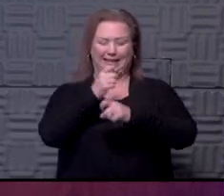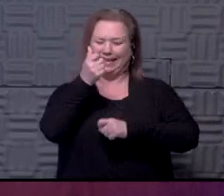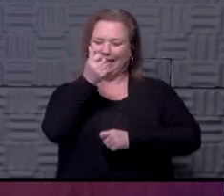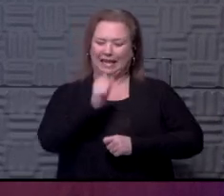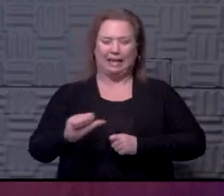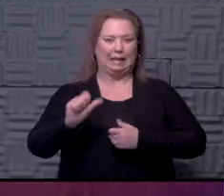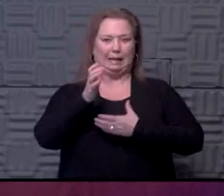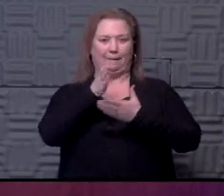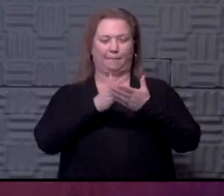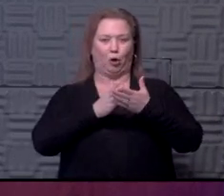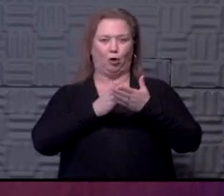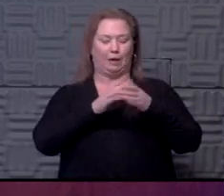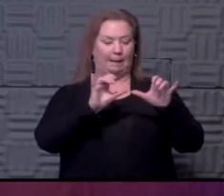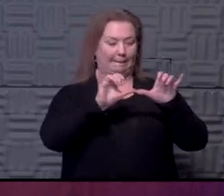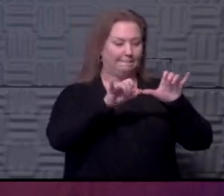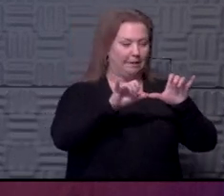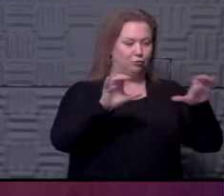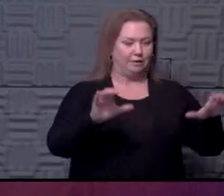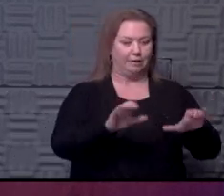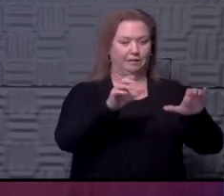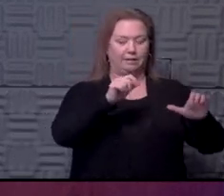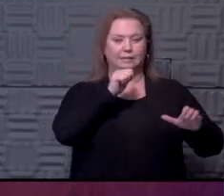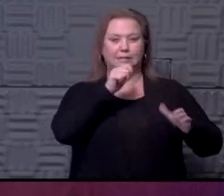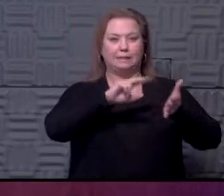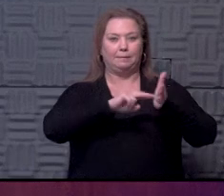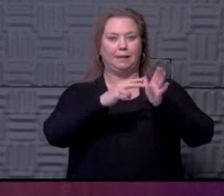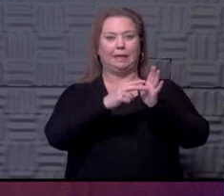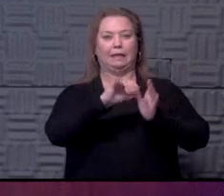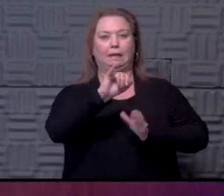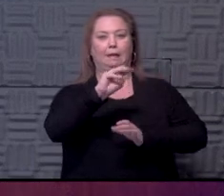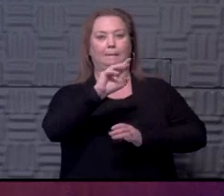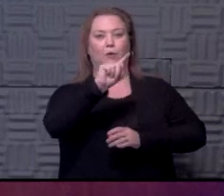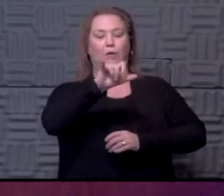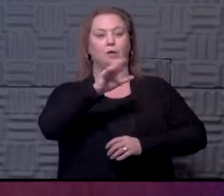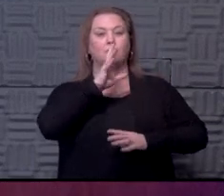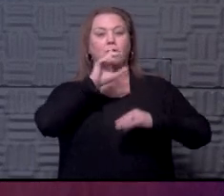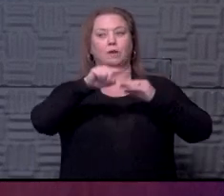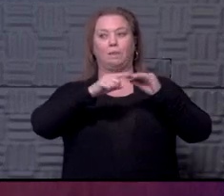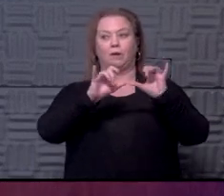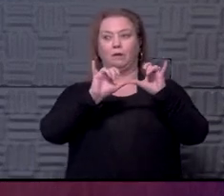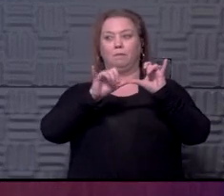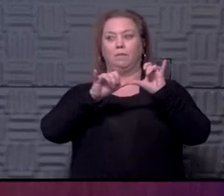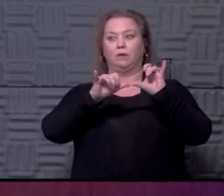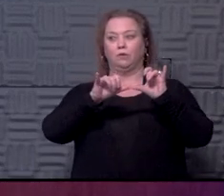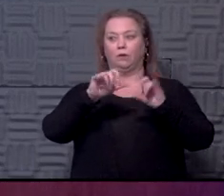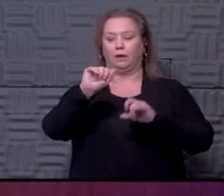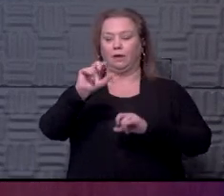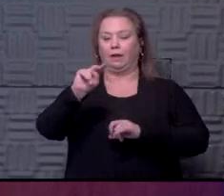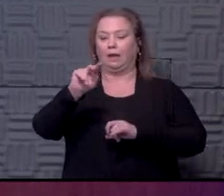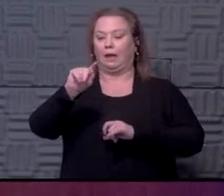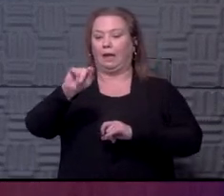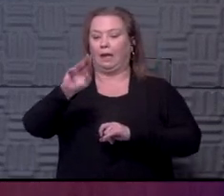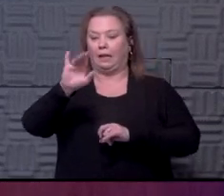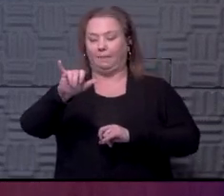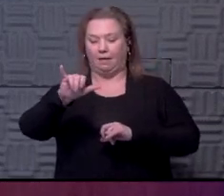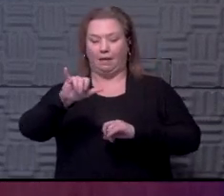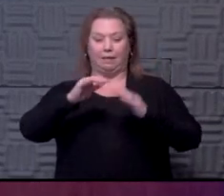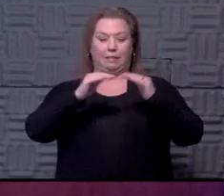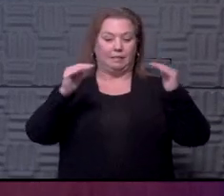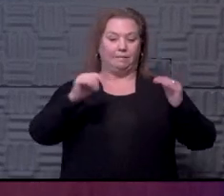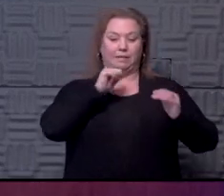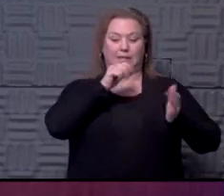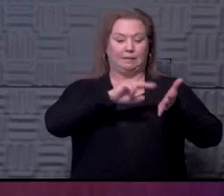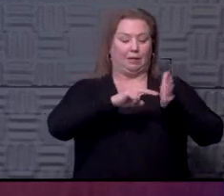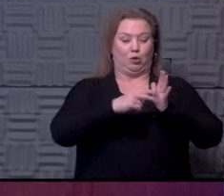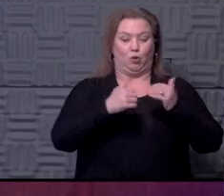portion measuring its activity is not a marker of immunity. So we've talked about that a lot. Just measuring antibody levels is not enough to say whether you have immunity